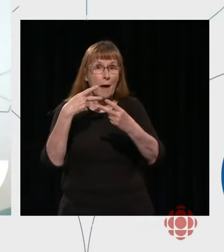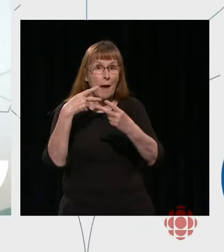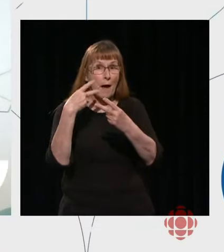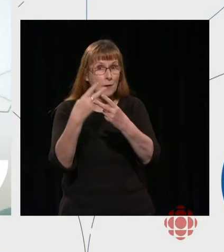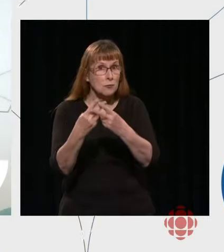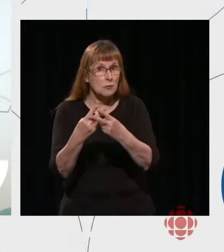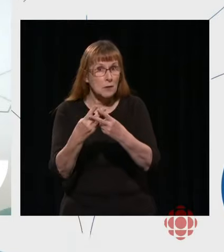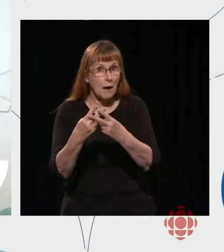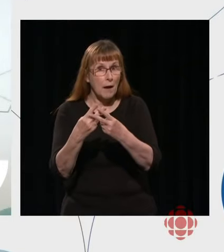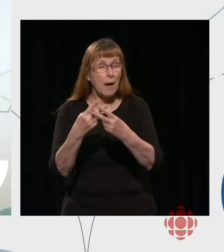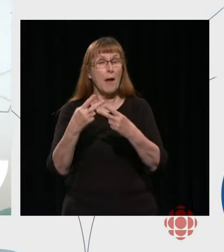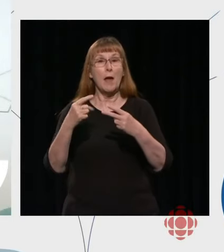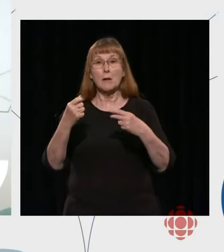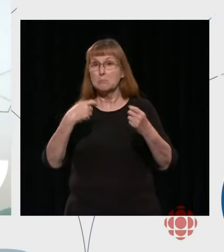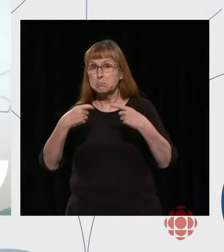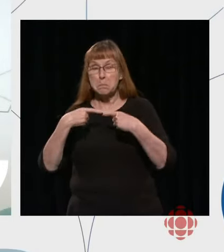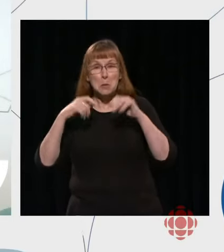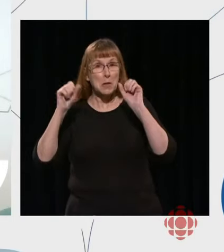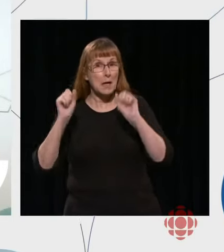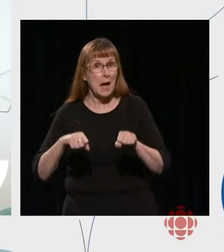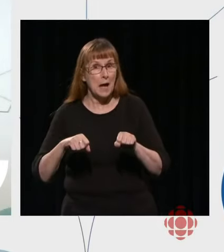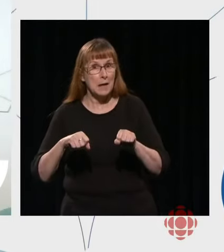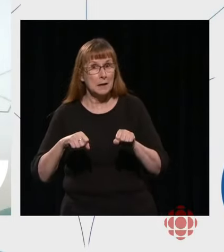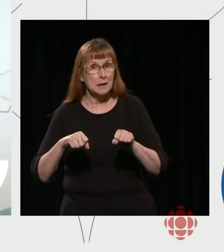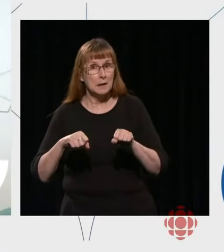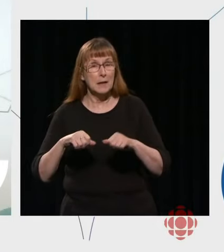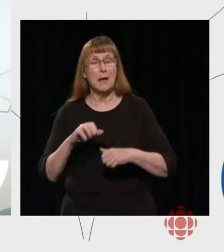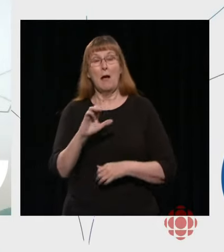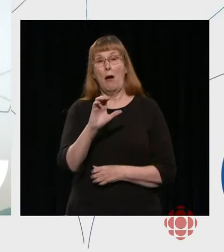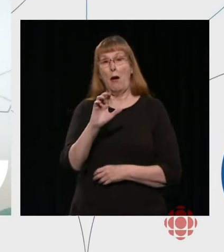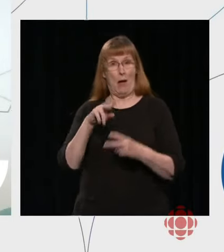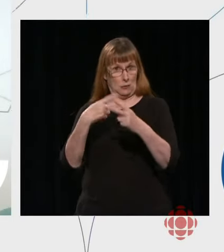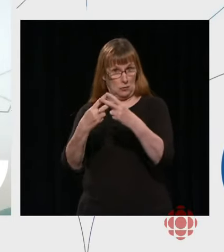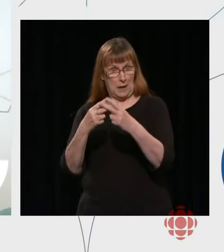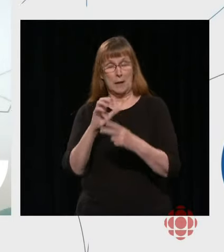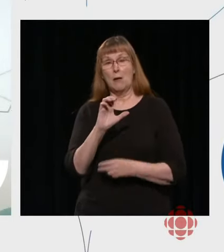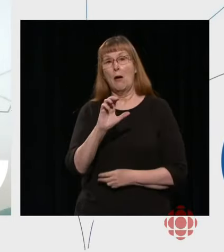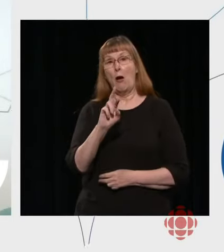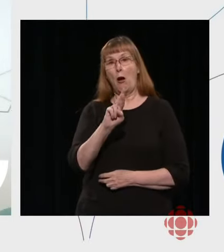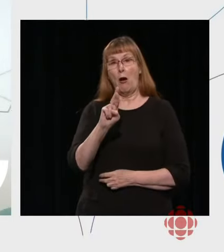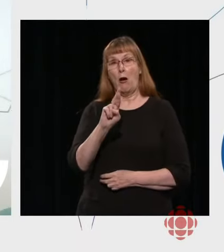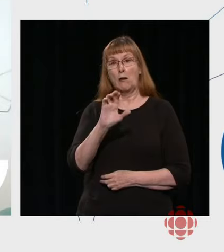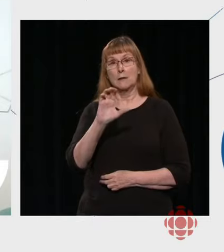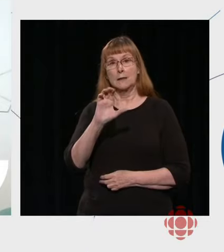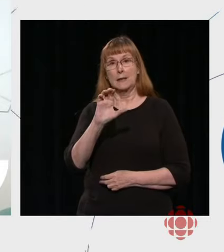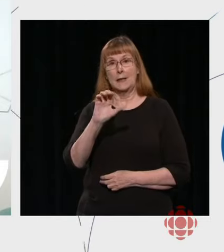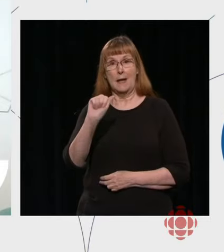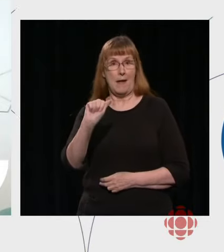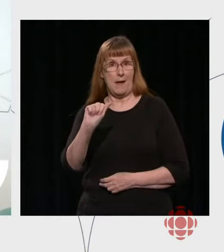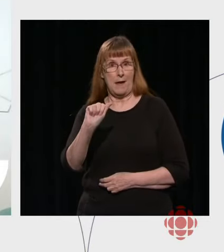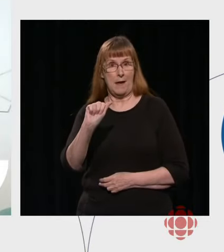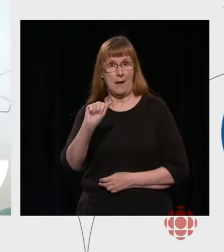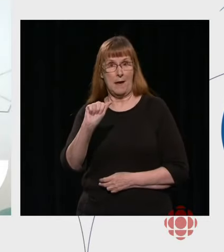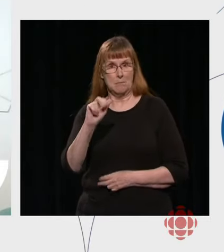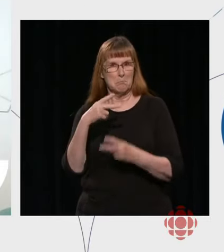RCA as the hashtag.